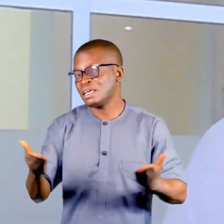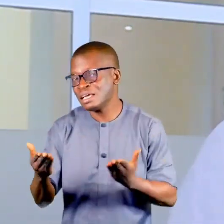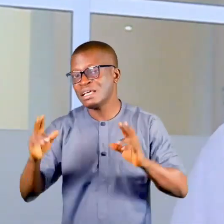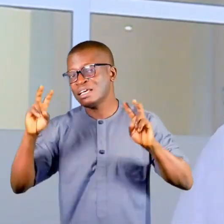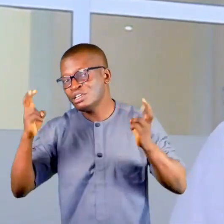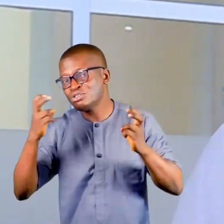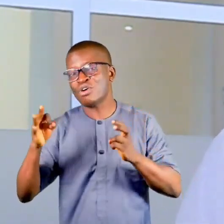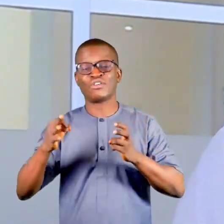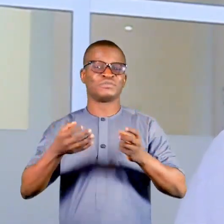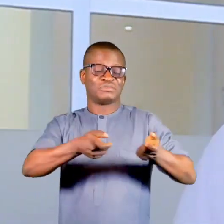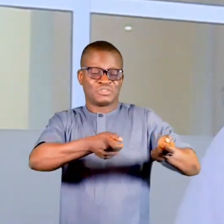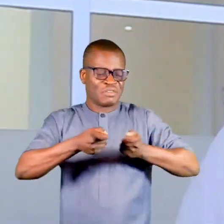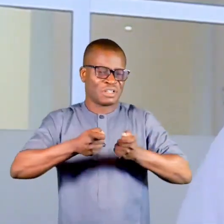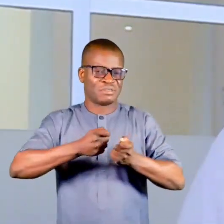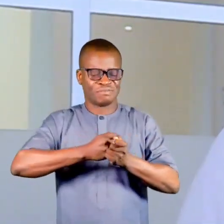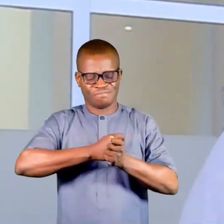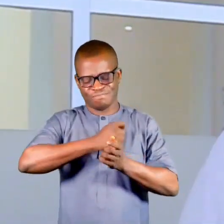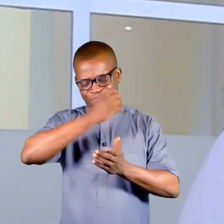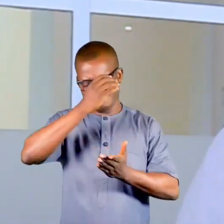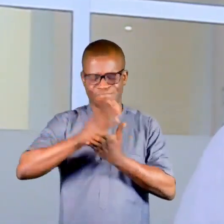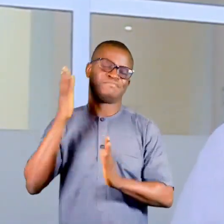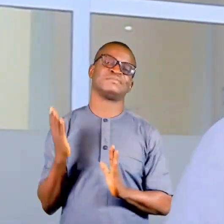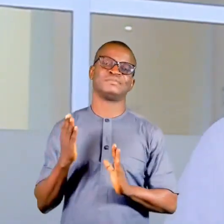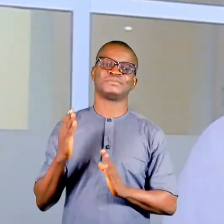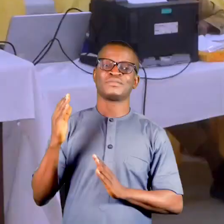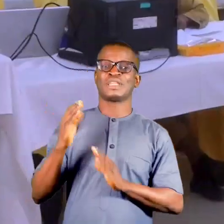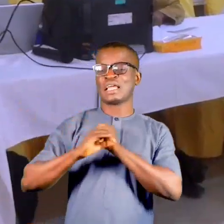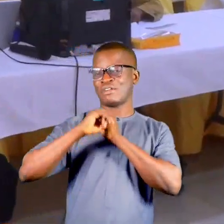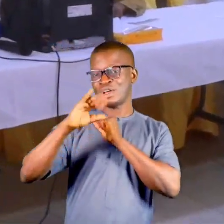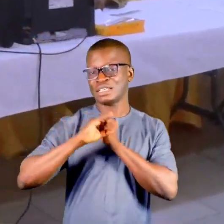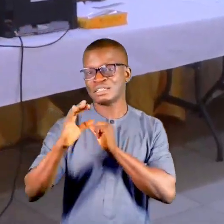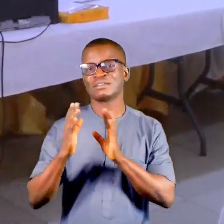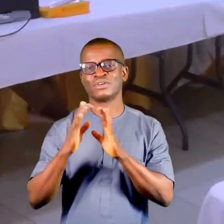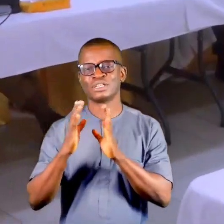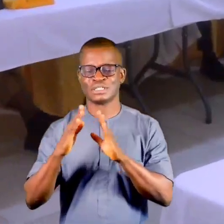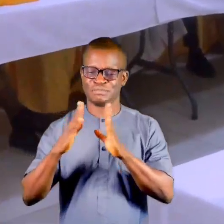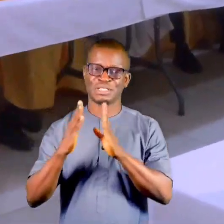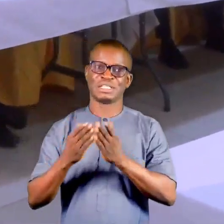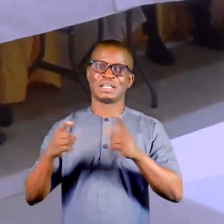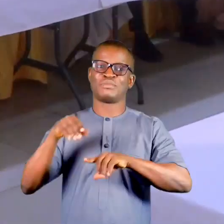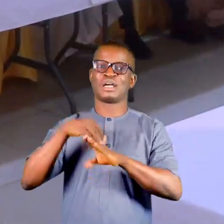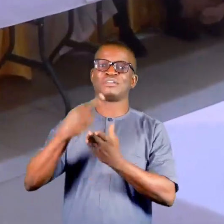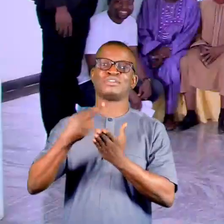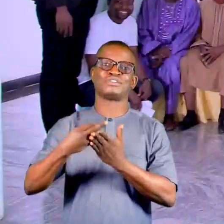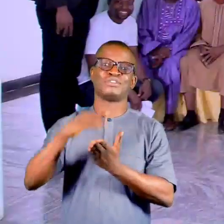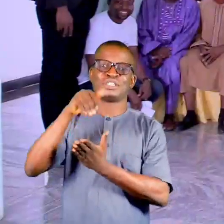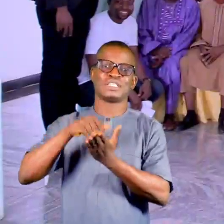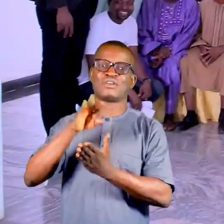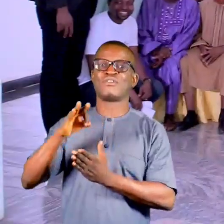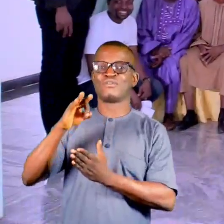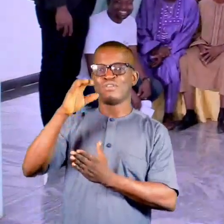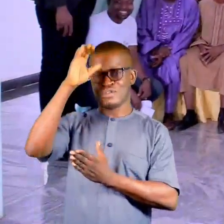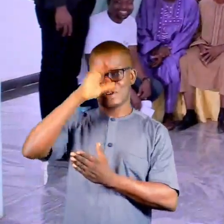there are incidences of trafficking that are completely repeated. The advocacy and consultation meeting was held at